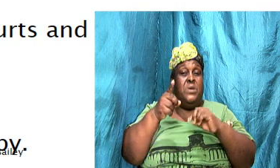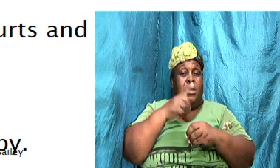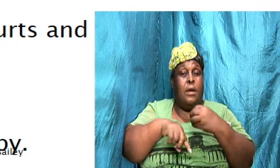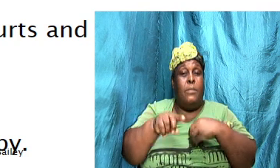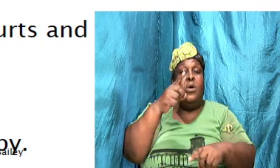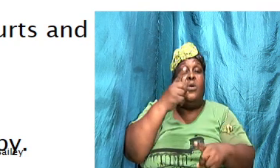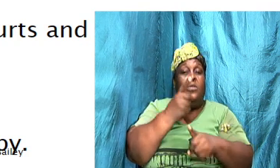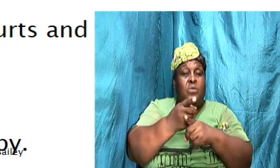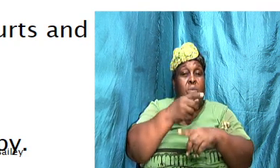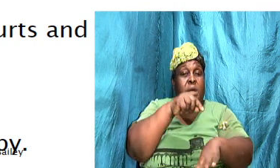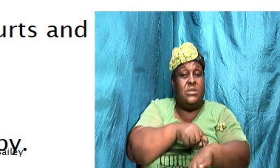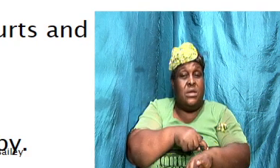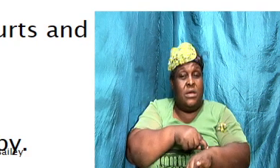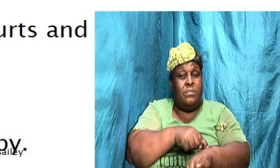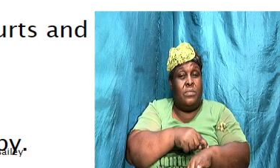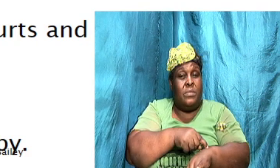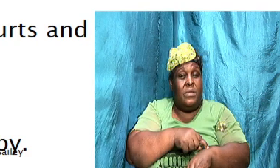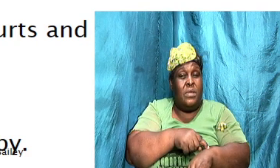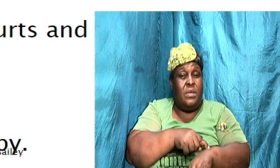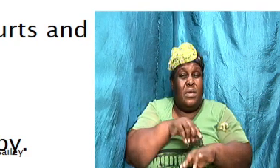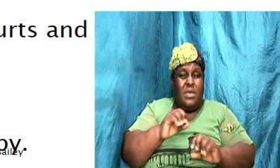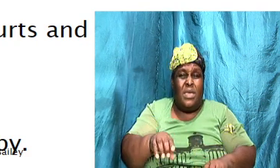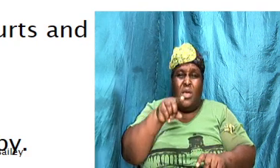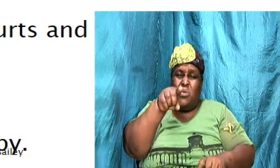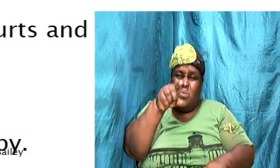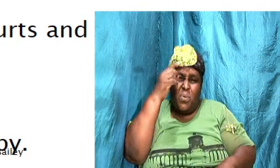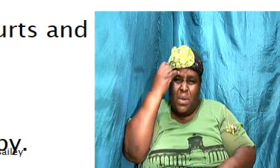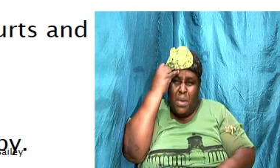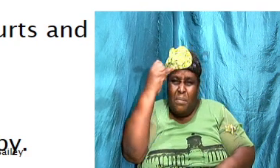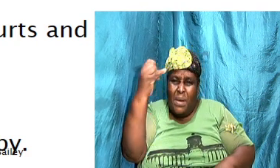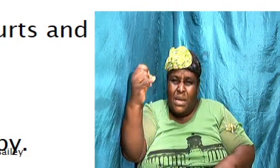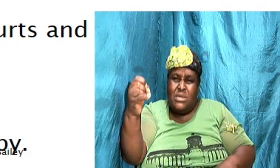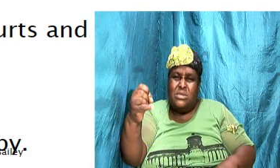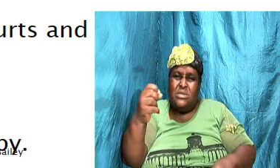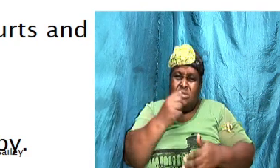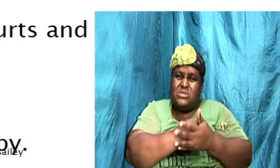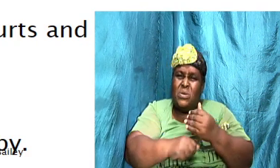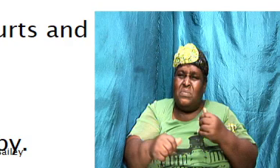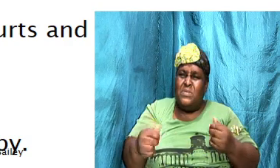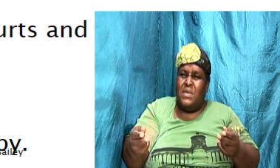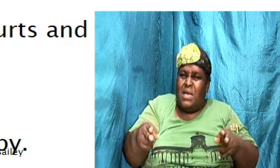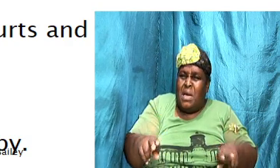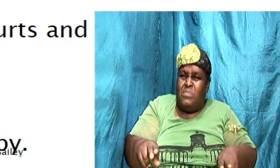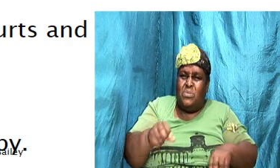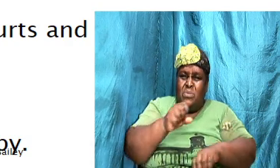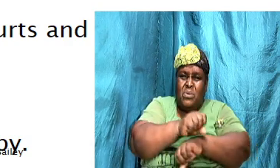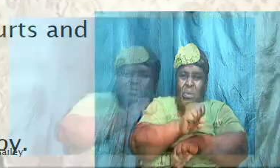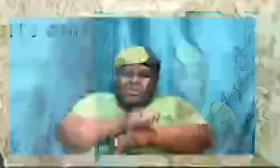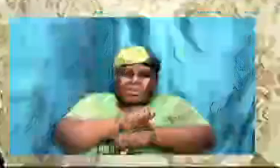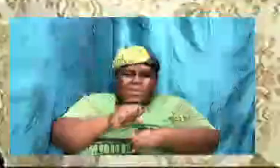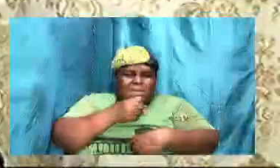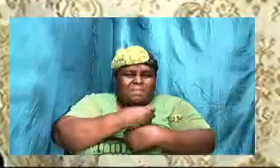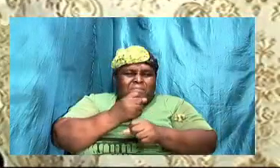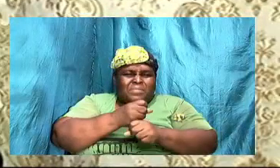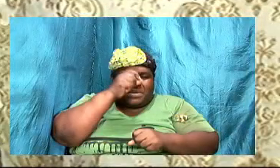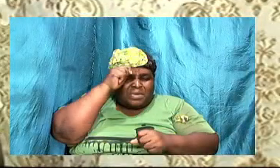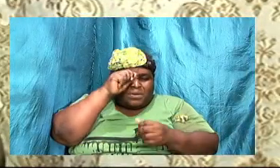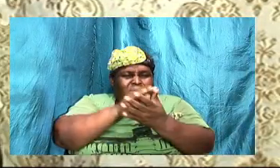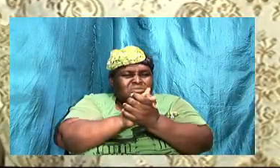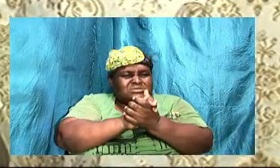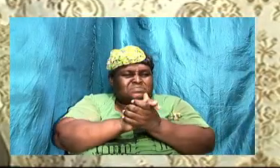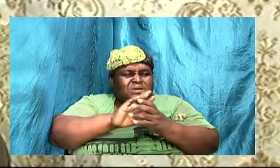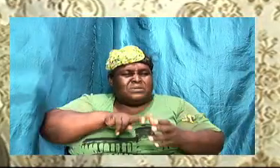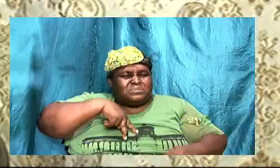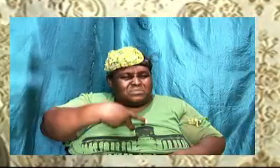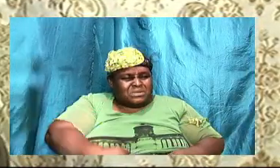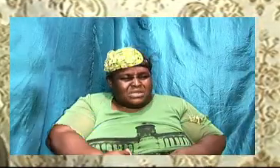Can you imagine your husband coming home from work, having something happen at work and cause him to be upset? And